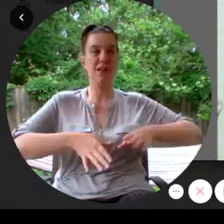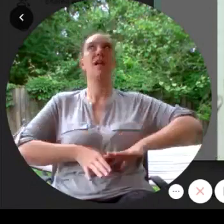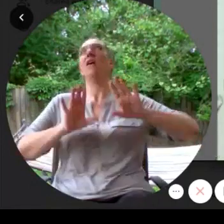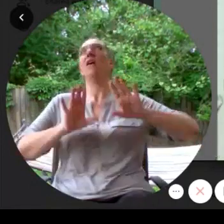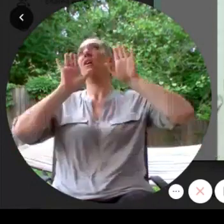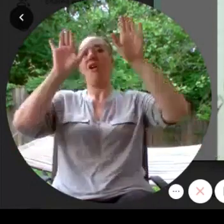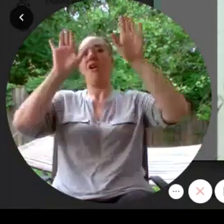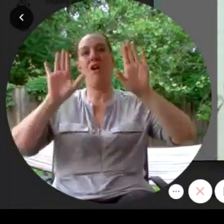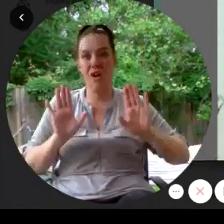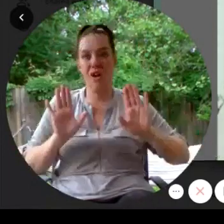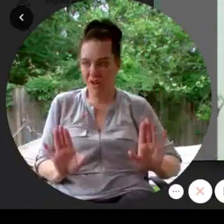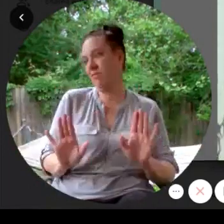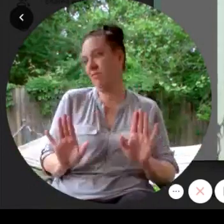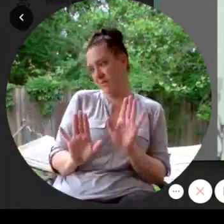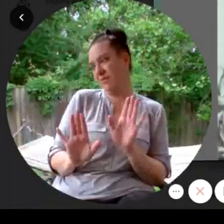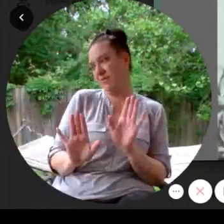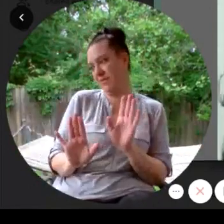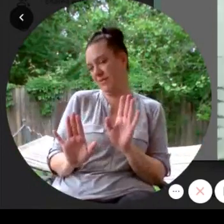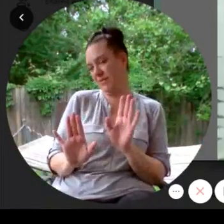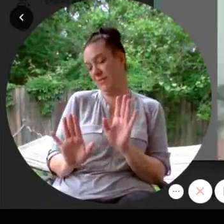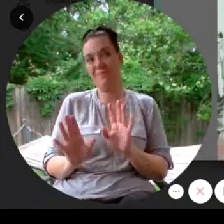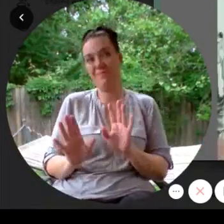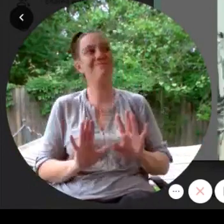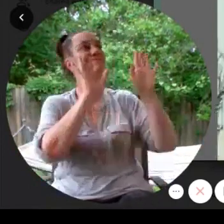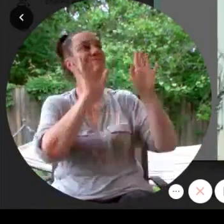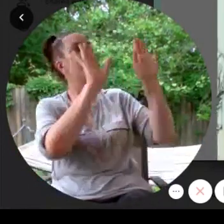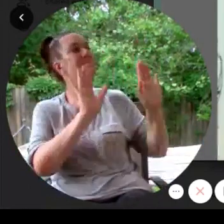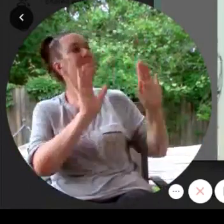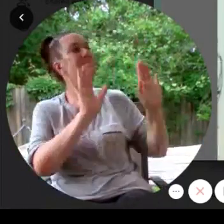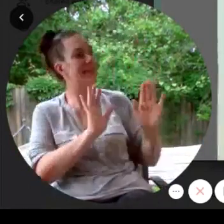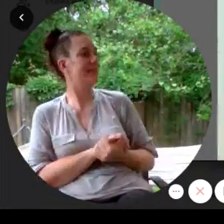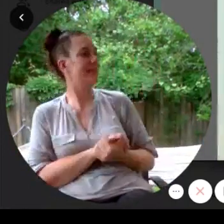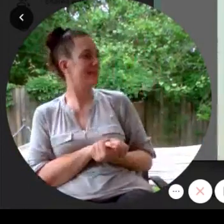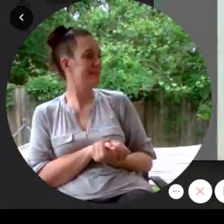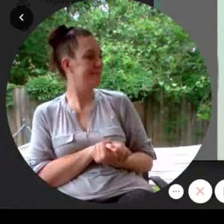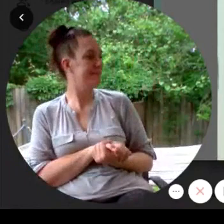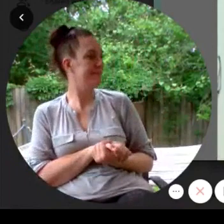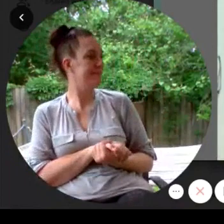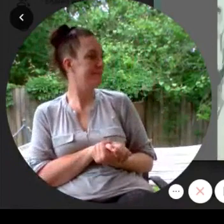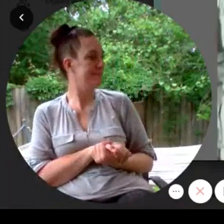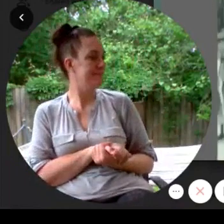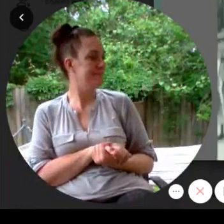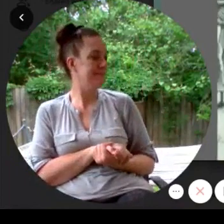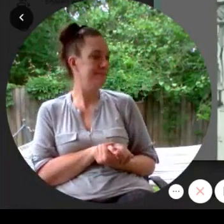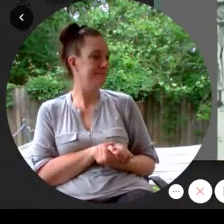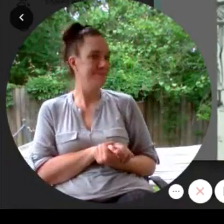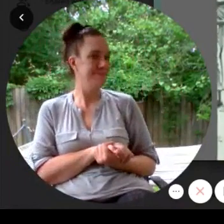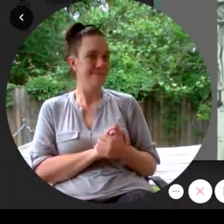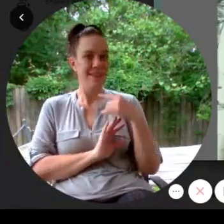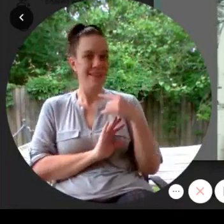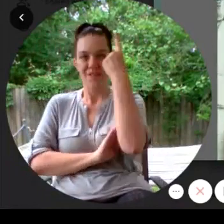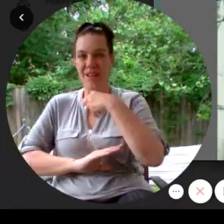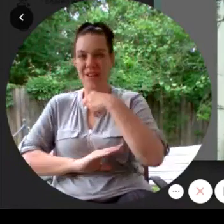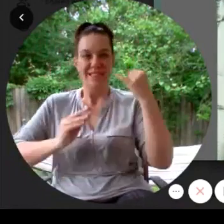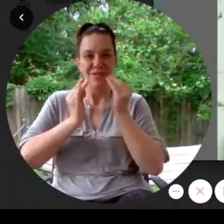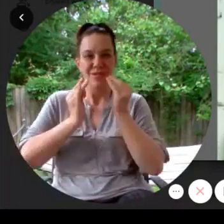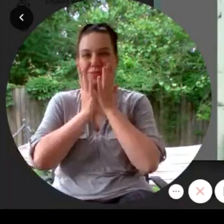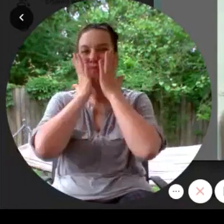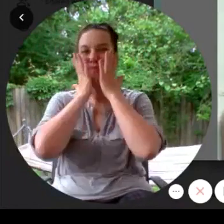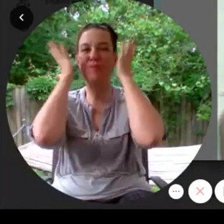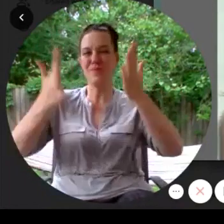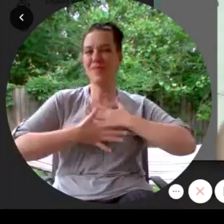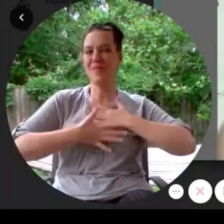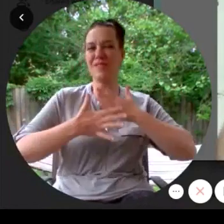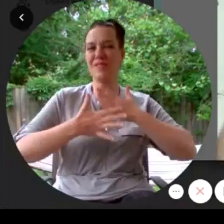In the safety of the prank lab. Amazing, said Niles. Their faces were flushed with the joy